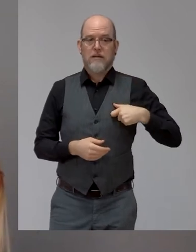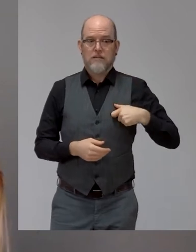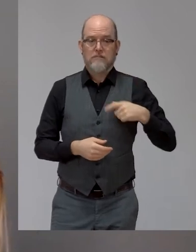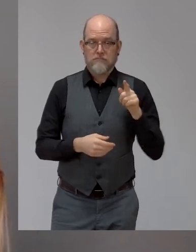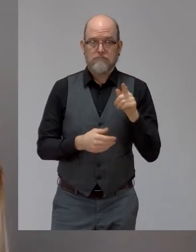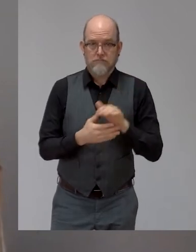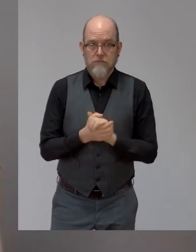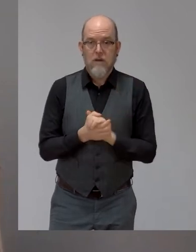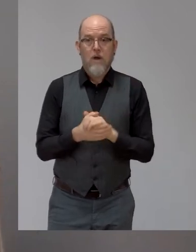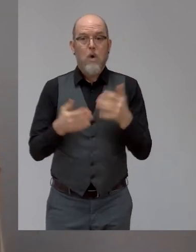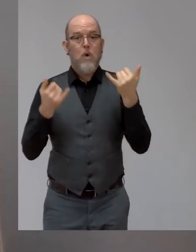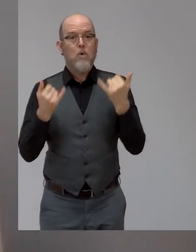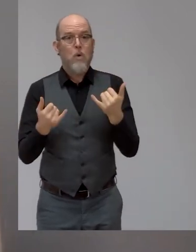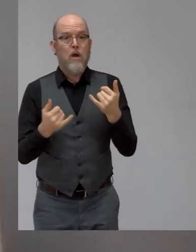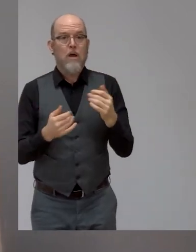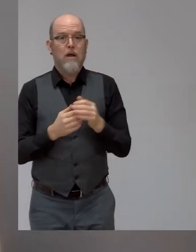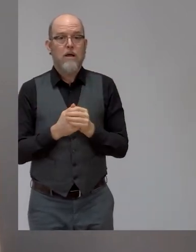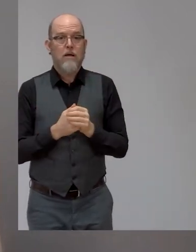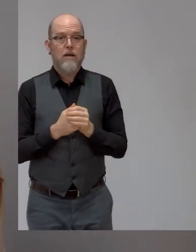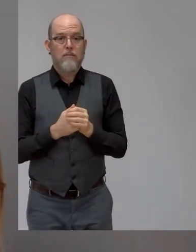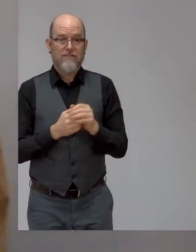and I think we can run with that.